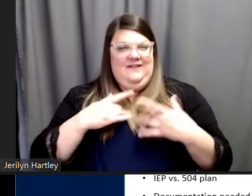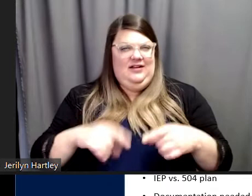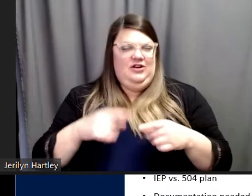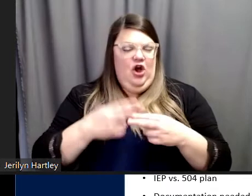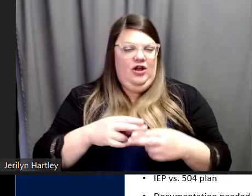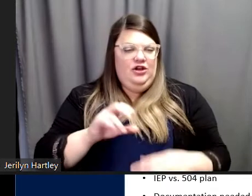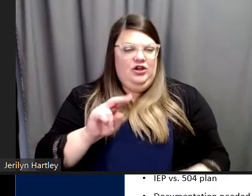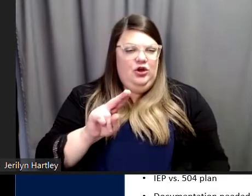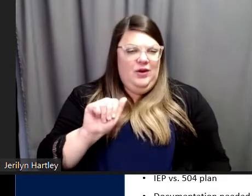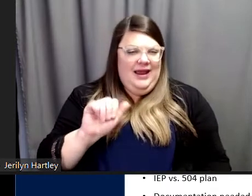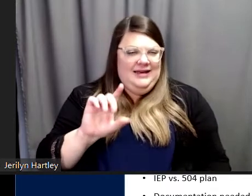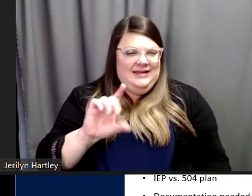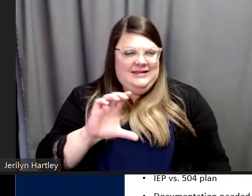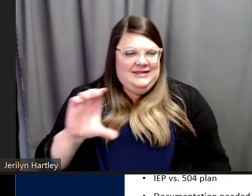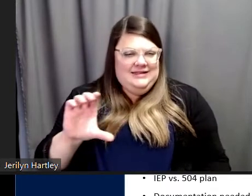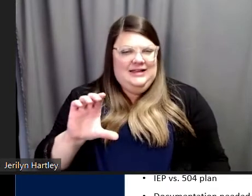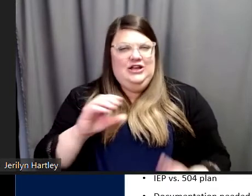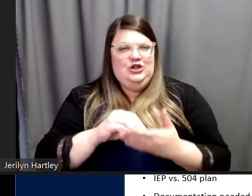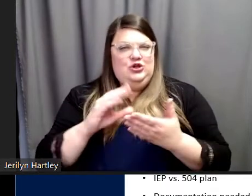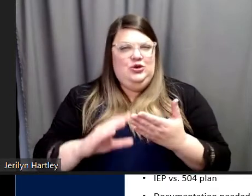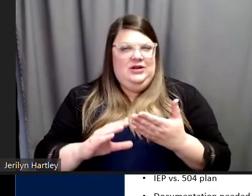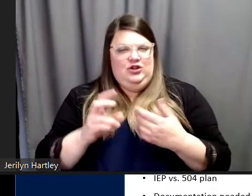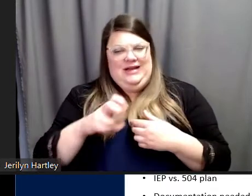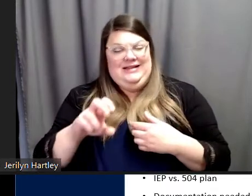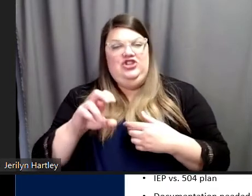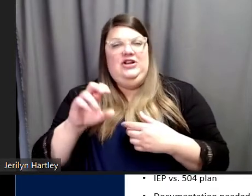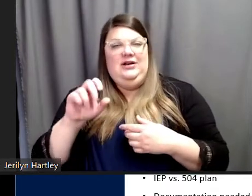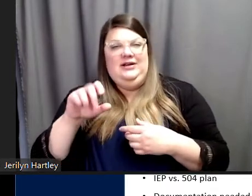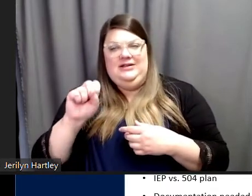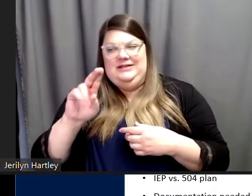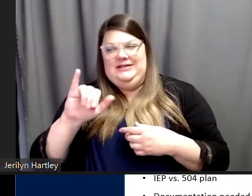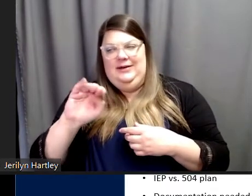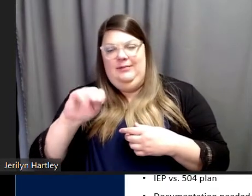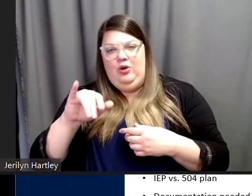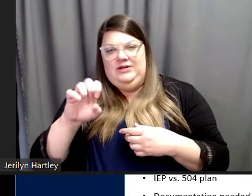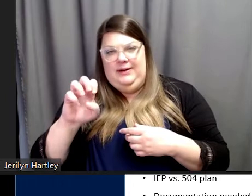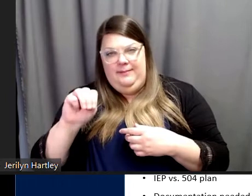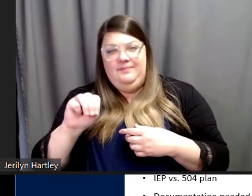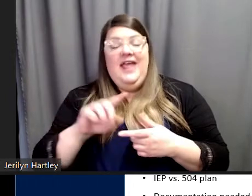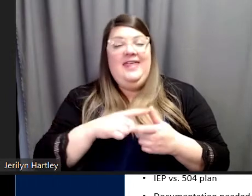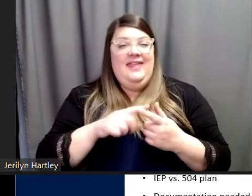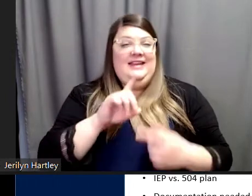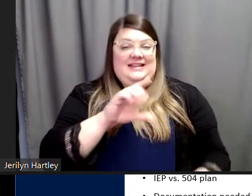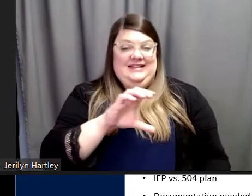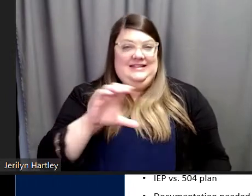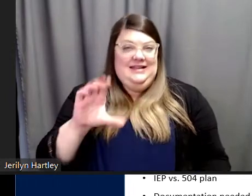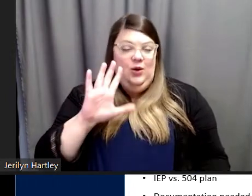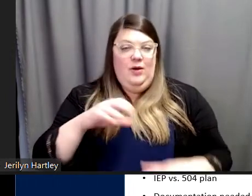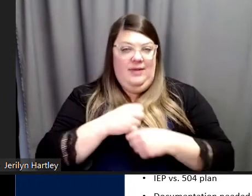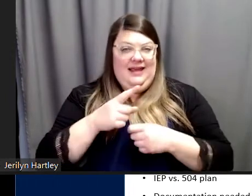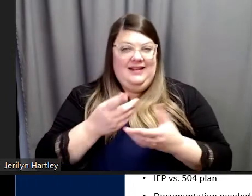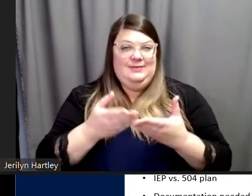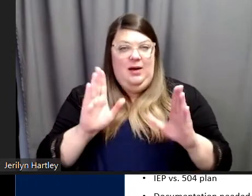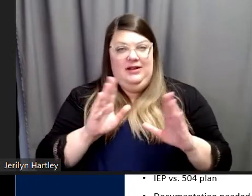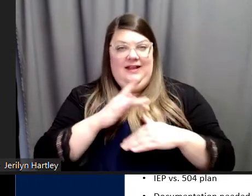Student Transition Symposium. And then after these two events, the DCC will be making this information publicly available to anyone who's